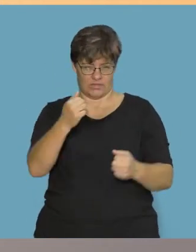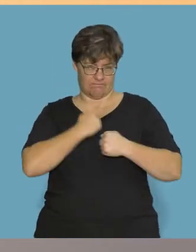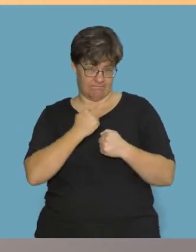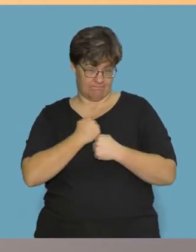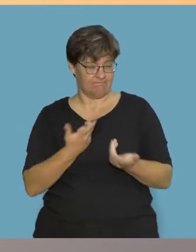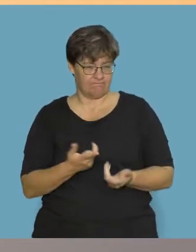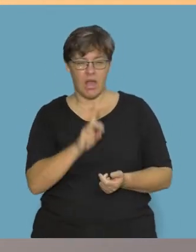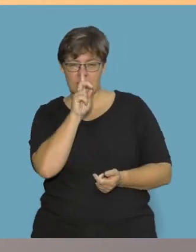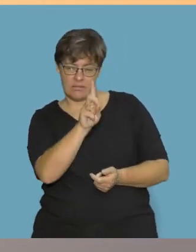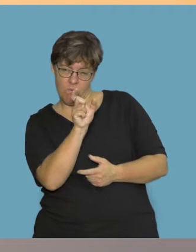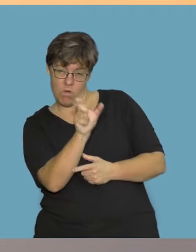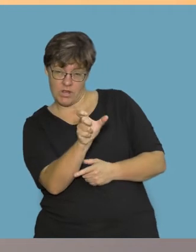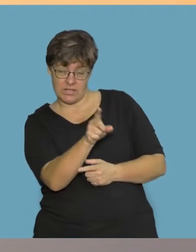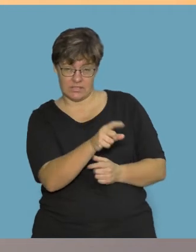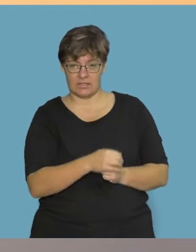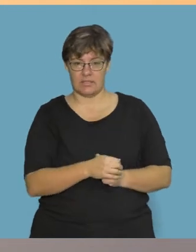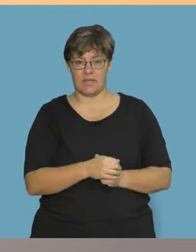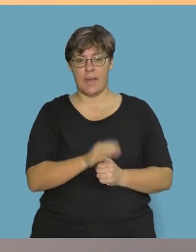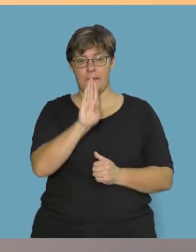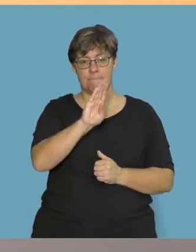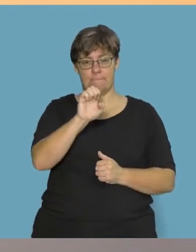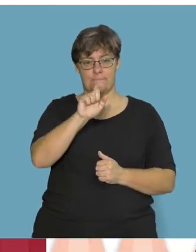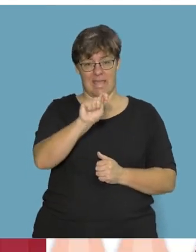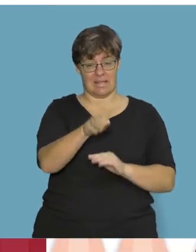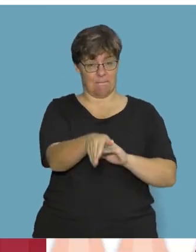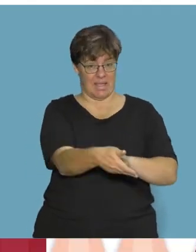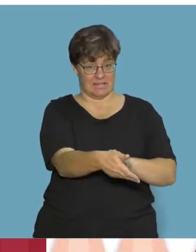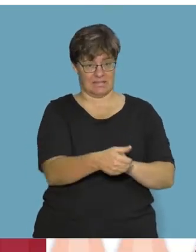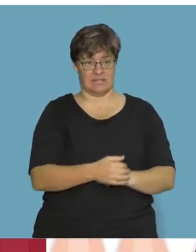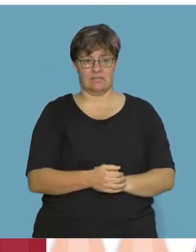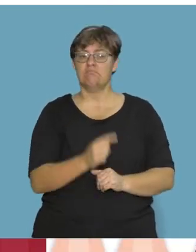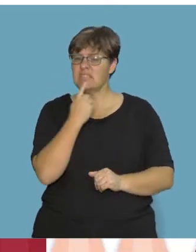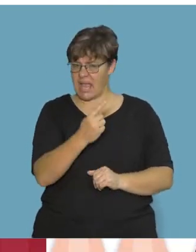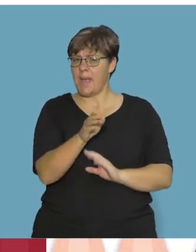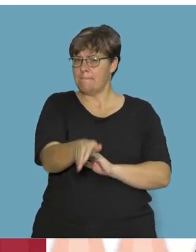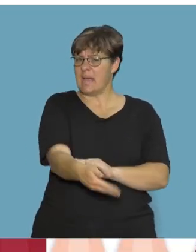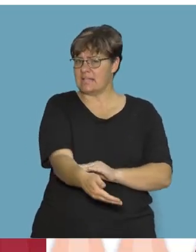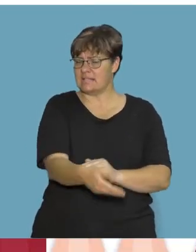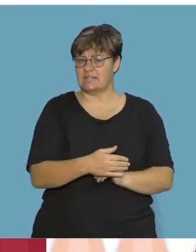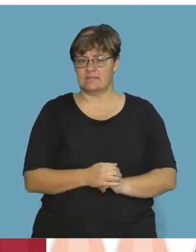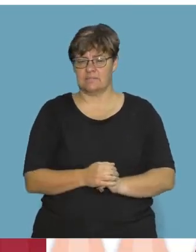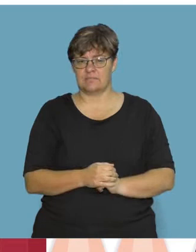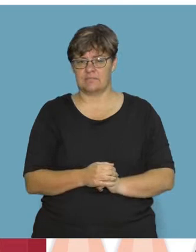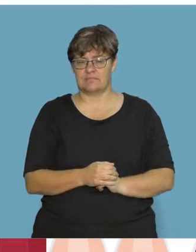words. Listen to the word. Bat. Bat. Bat.